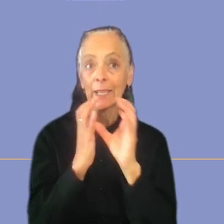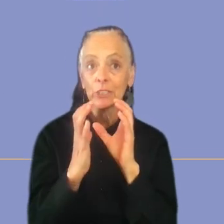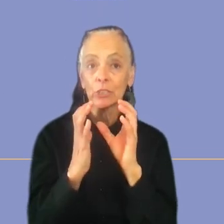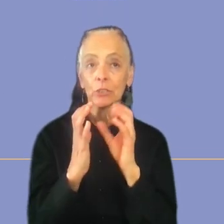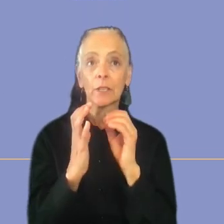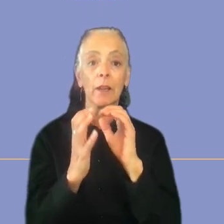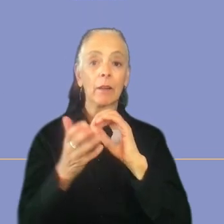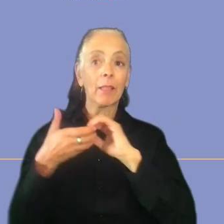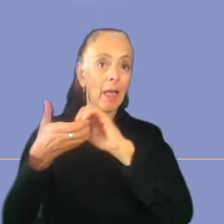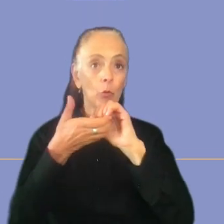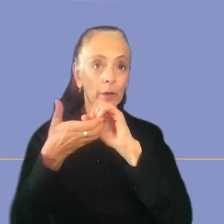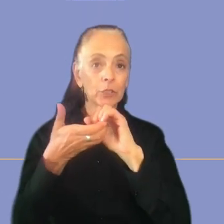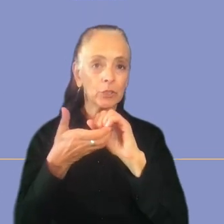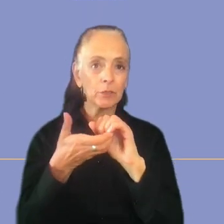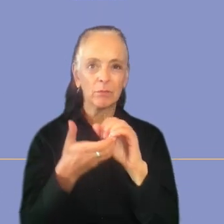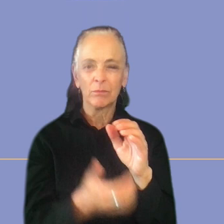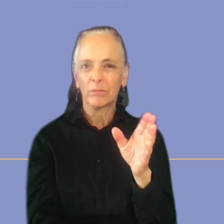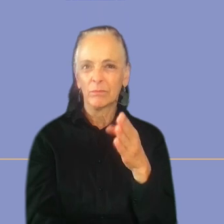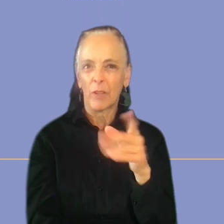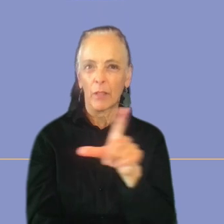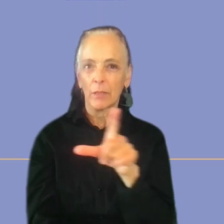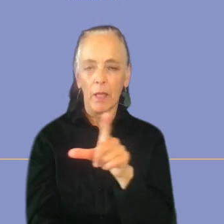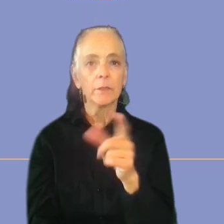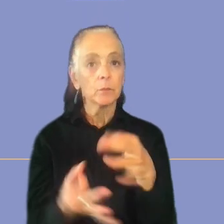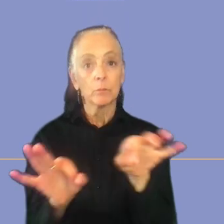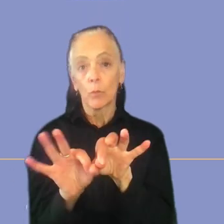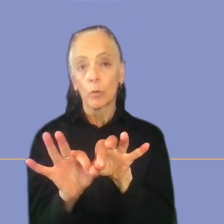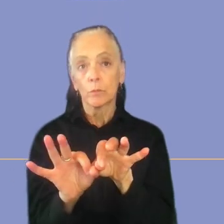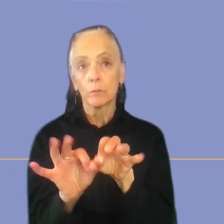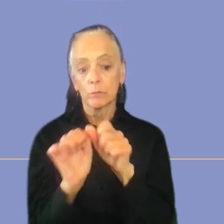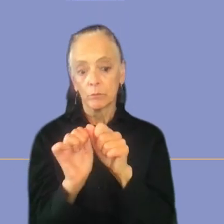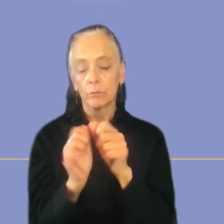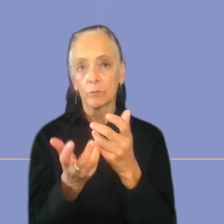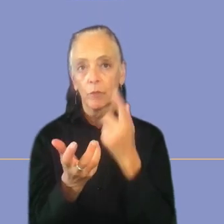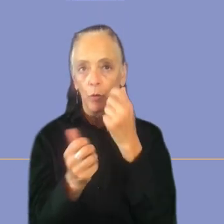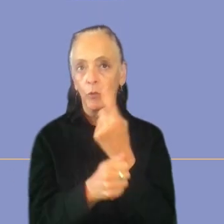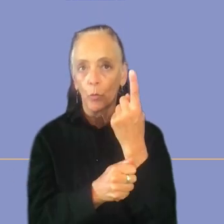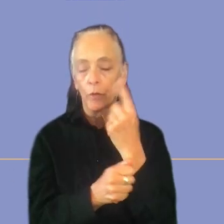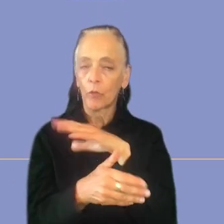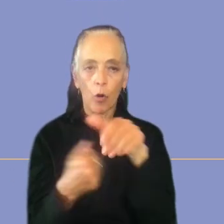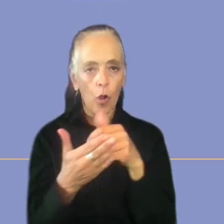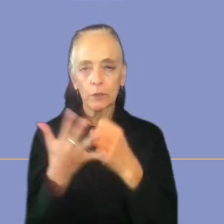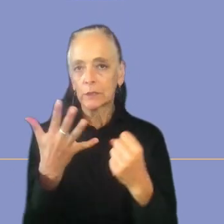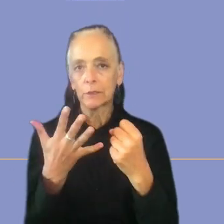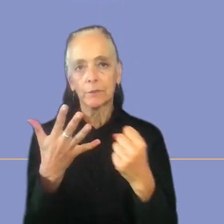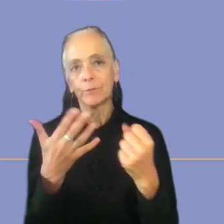collaboration on the very left side are still very important for everyone and for all seniority level.